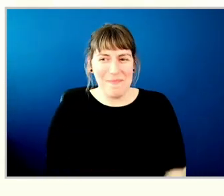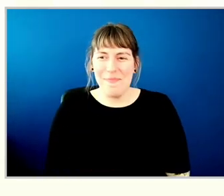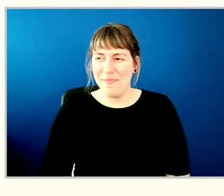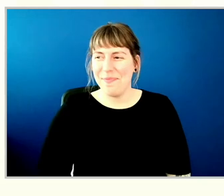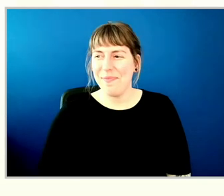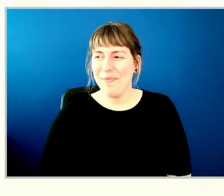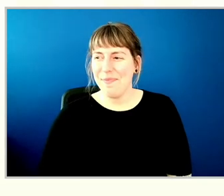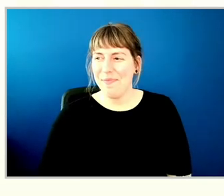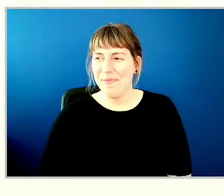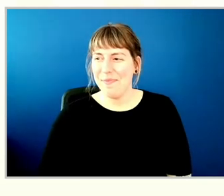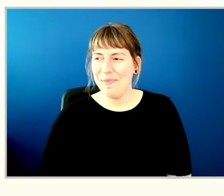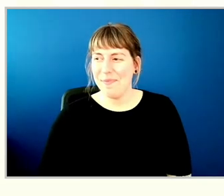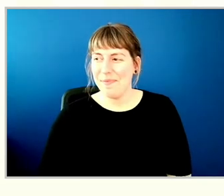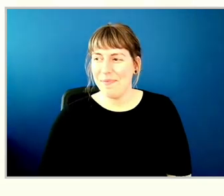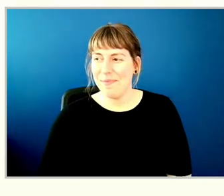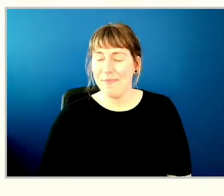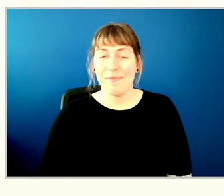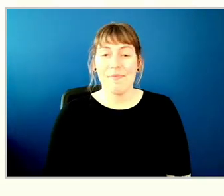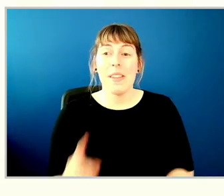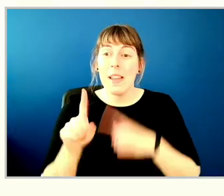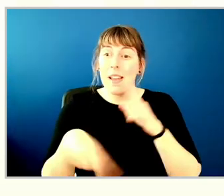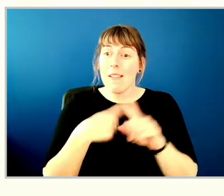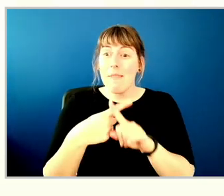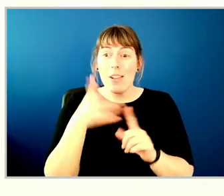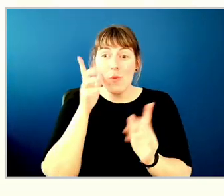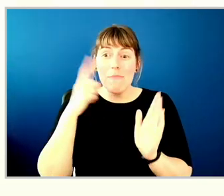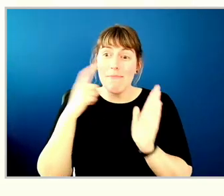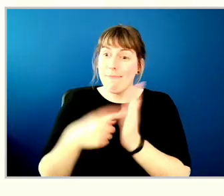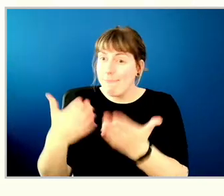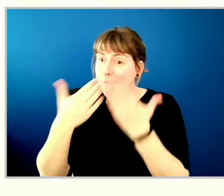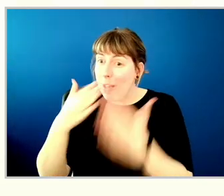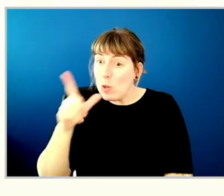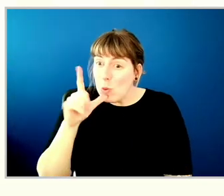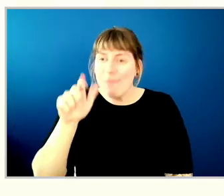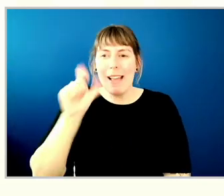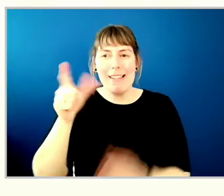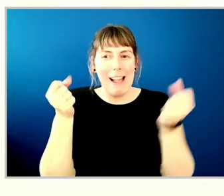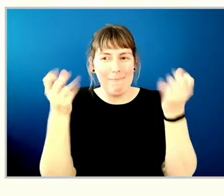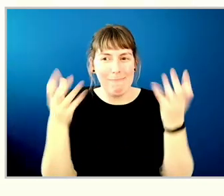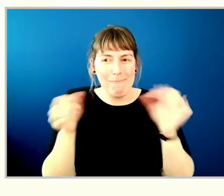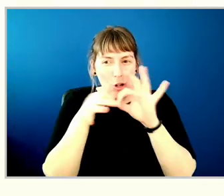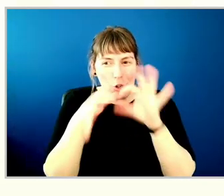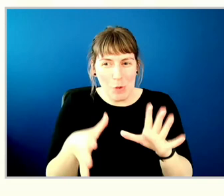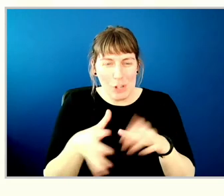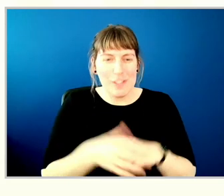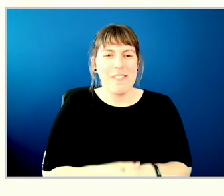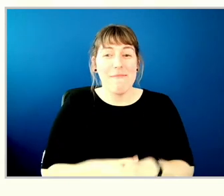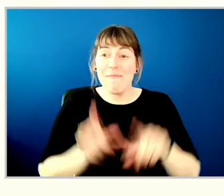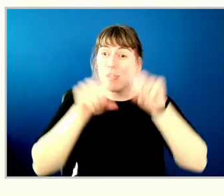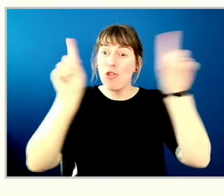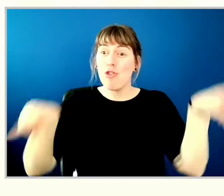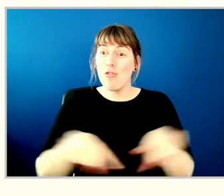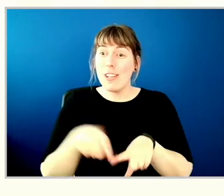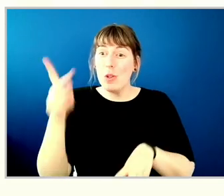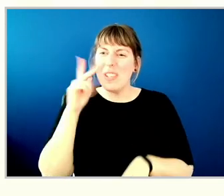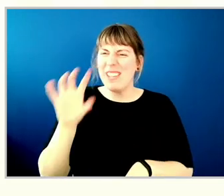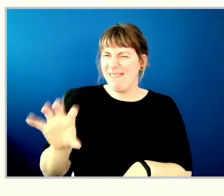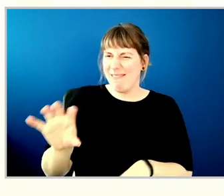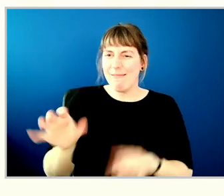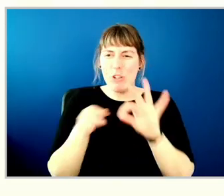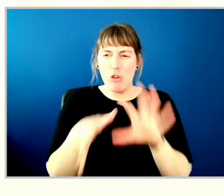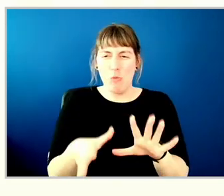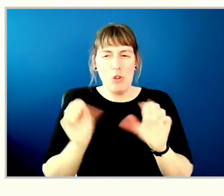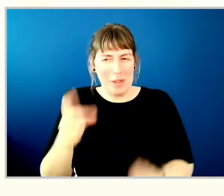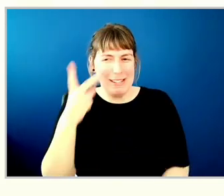And a special welcome to our American Sign Language interpreters. You will see them at the bottom of your screens during tonight's meeting.